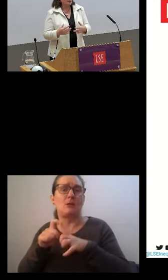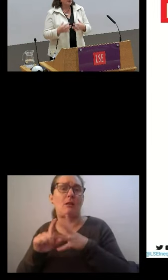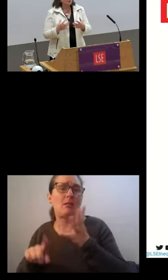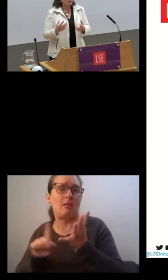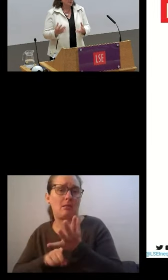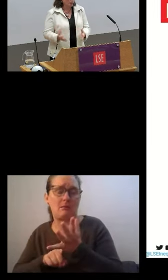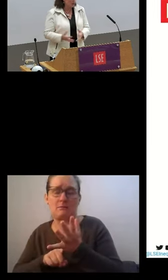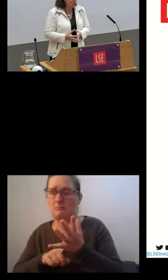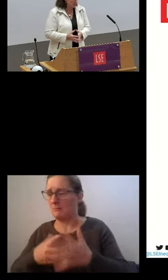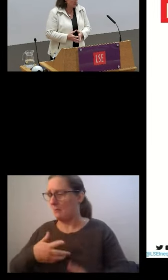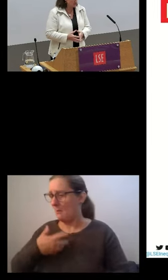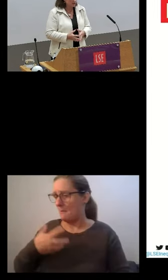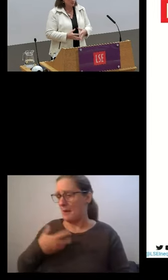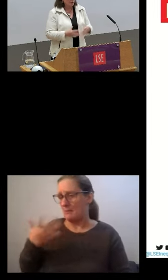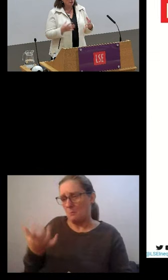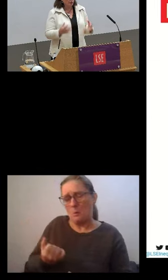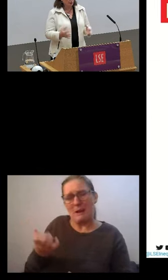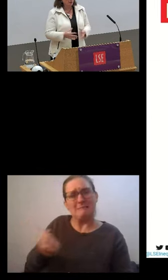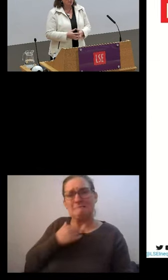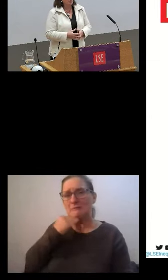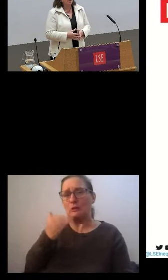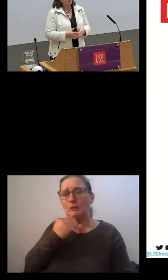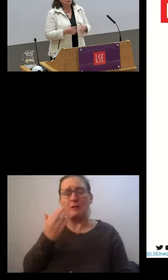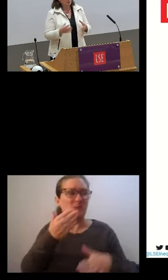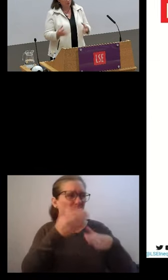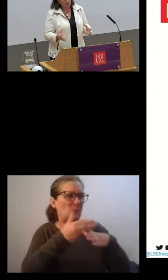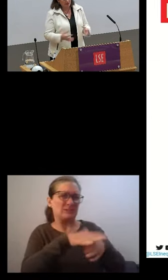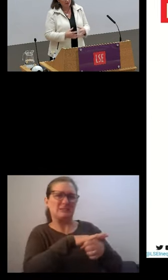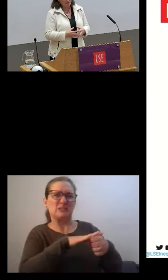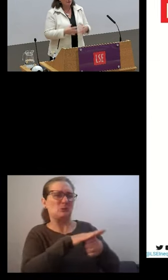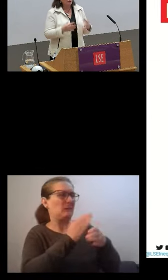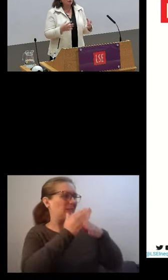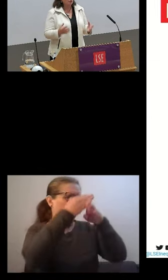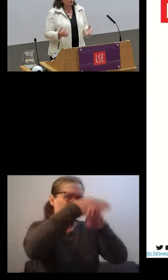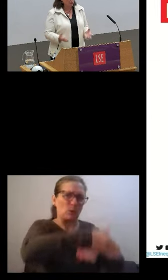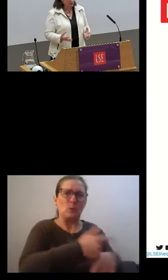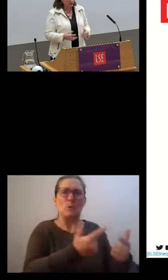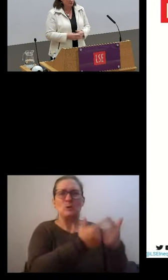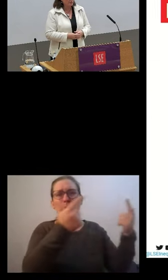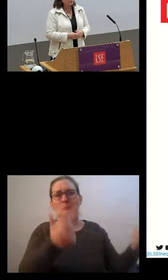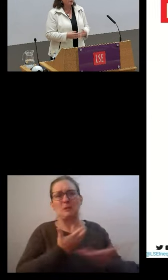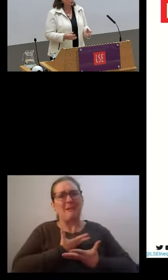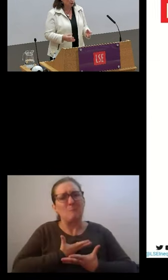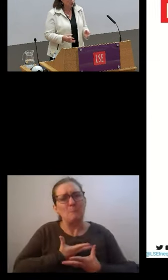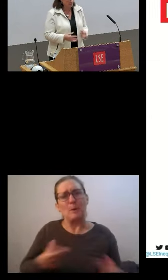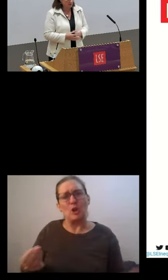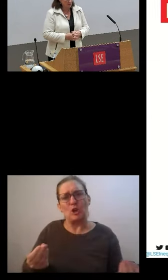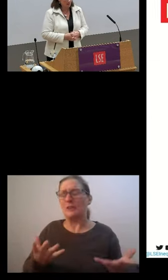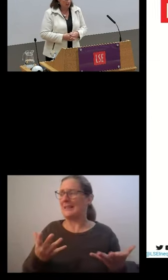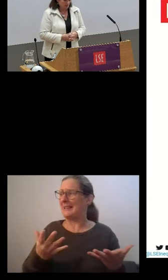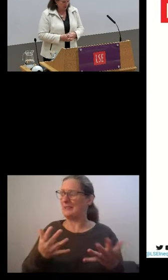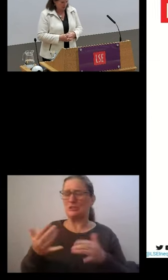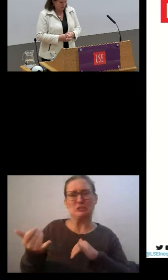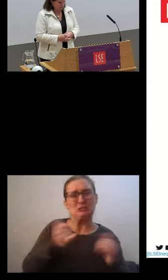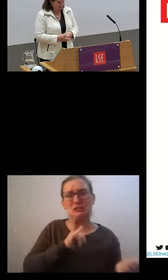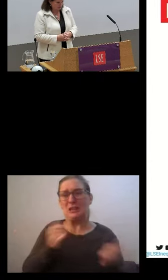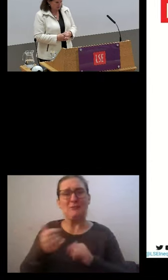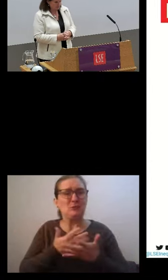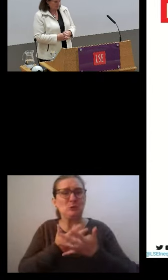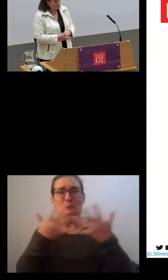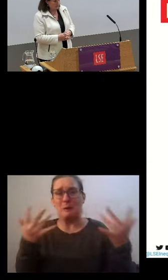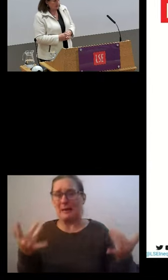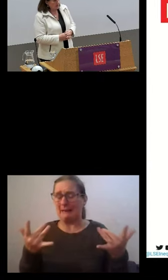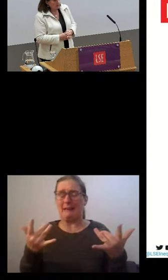complaining about their working conditions, overwork in particular, burnout, having to do too many shifts, multiple jobs and so on.